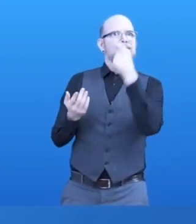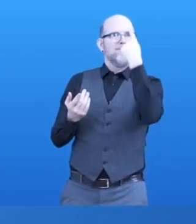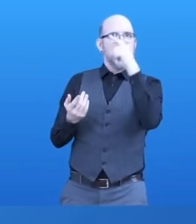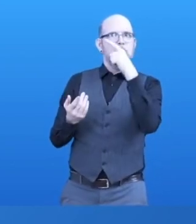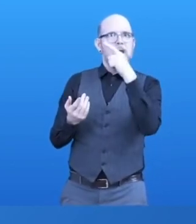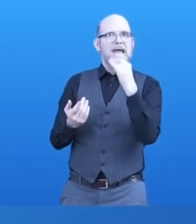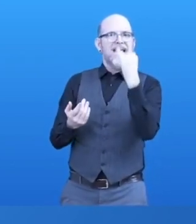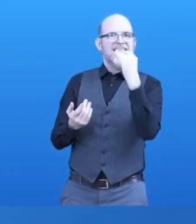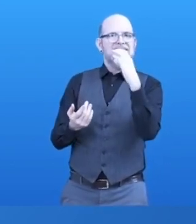ICT-XS.